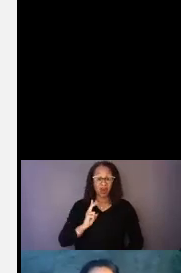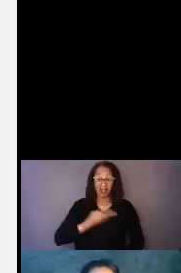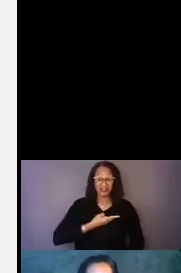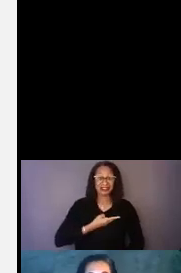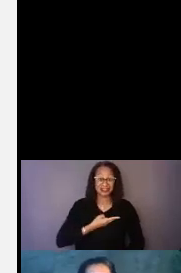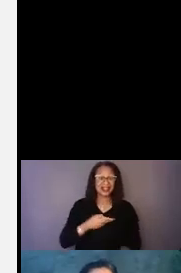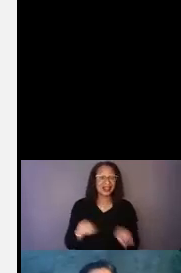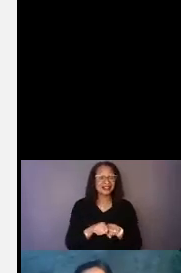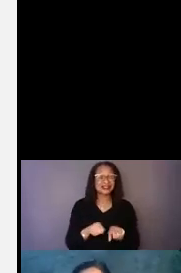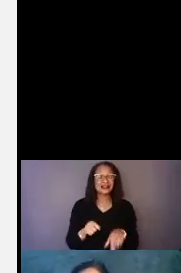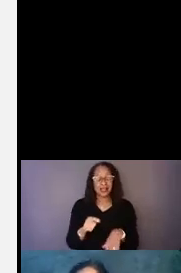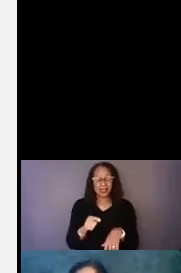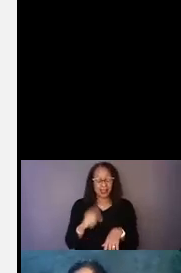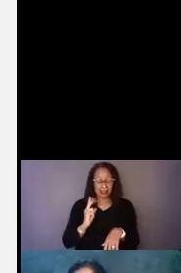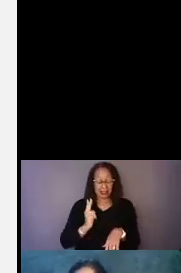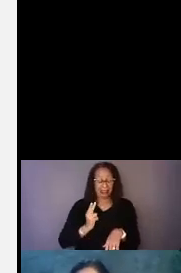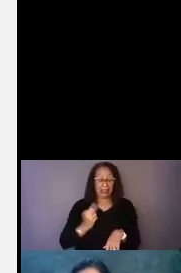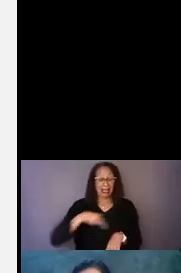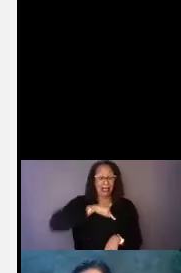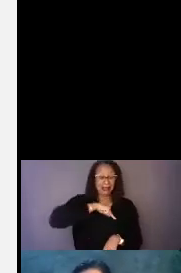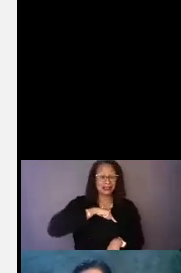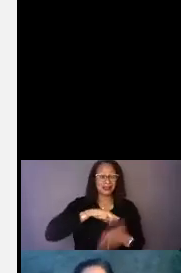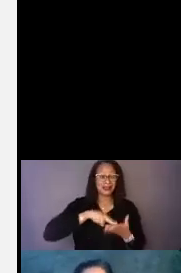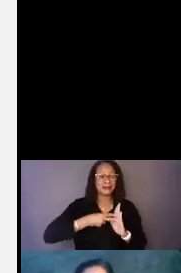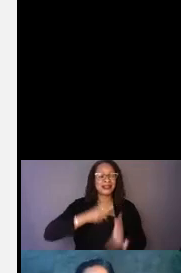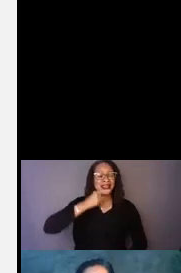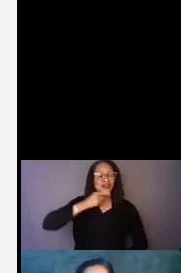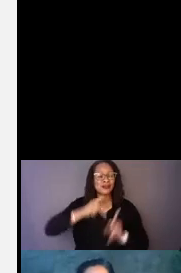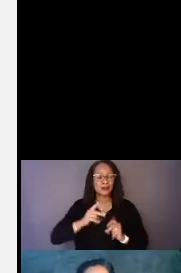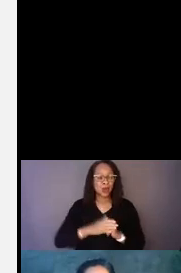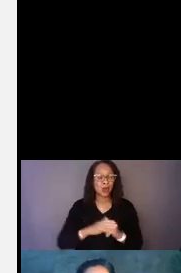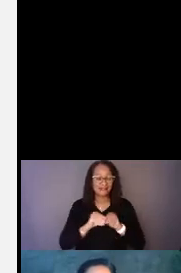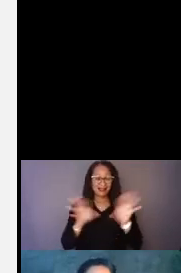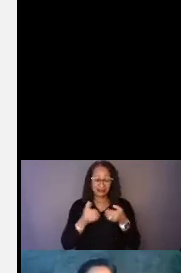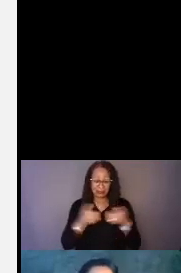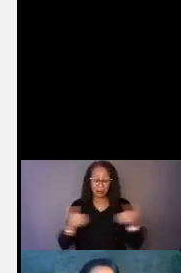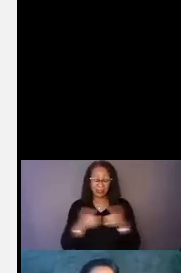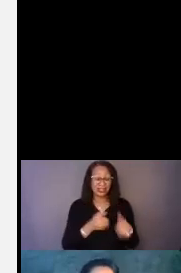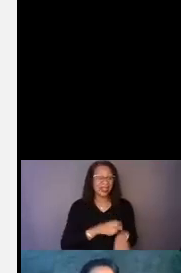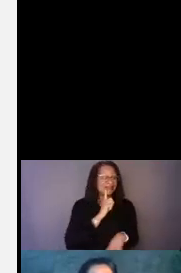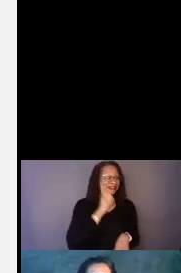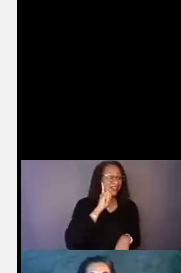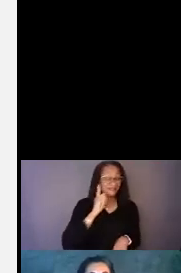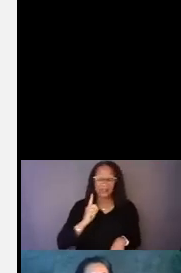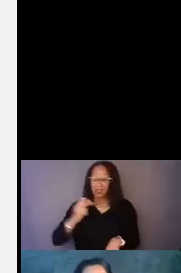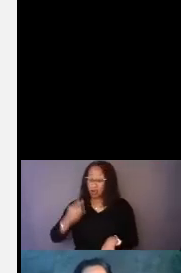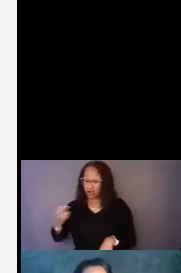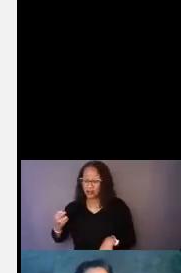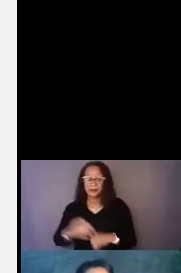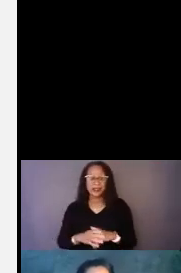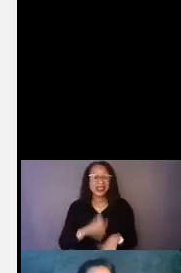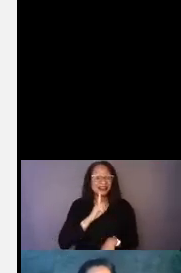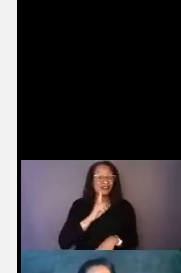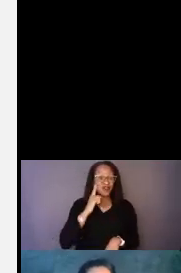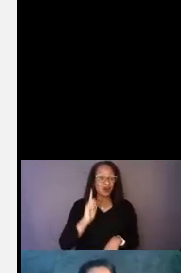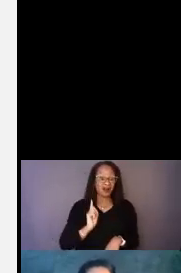For us, and when I say us, I'll say it's hearing people have a distinction between deaf and hard of hearing. And for us, deaf